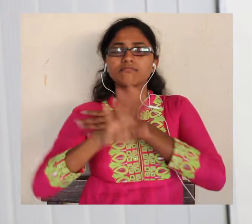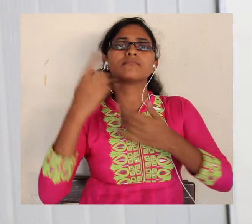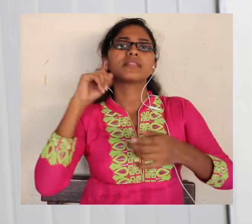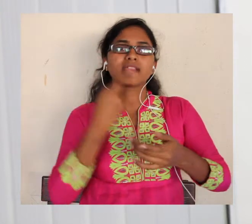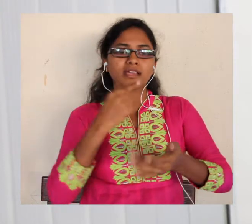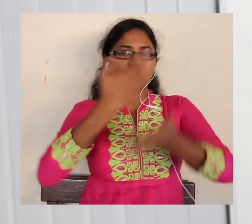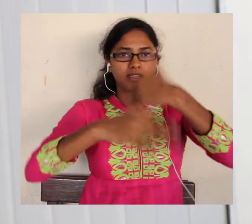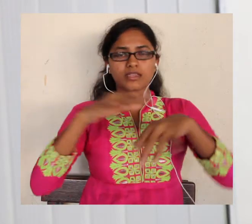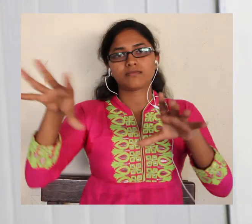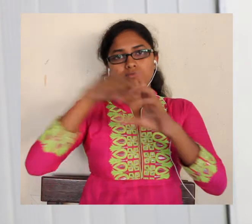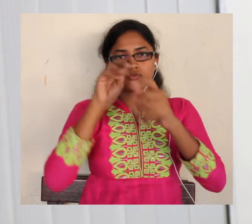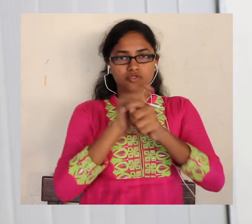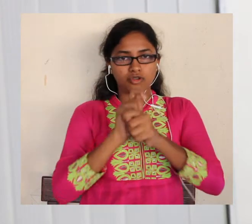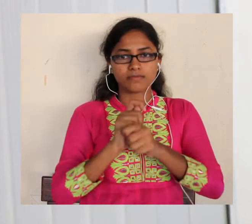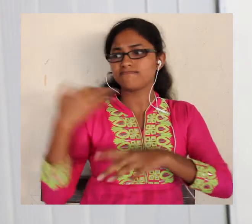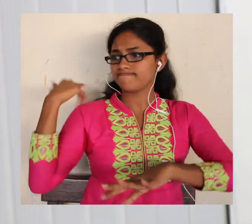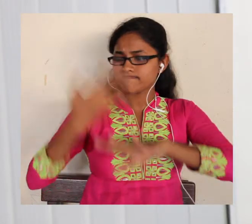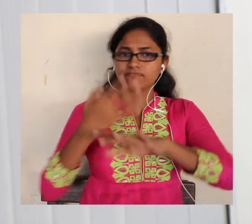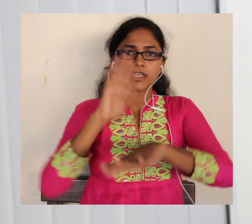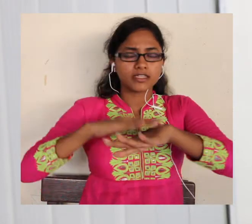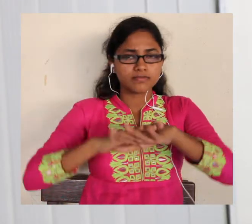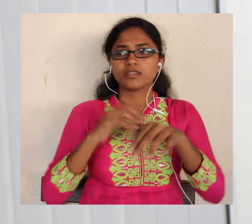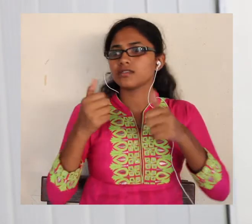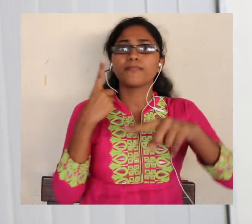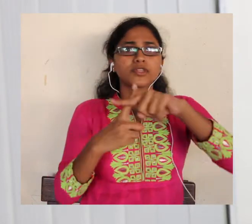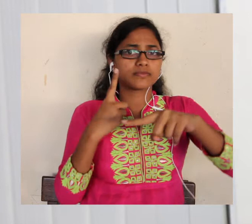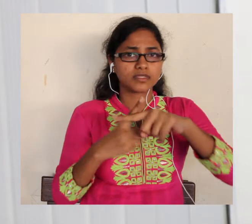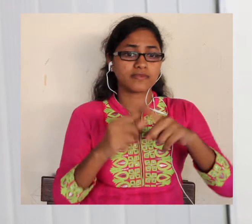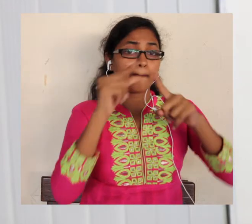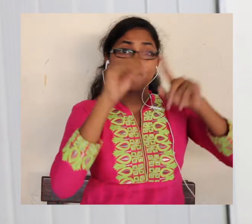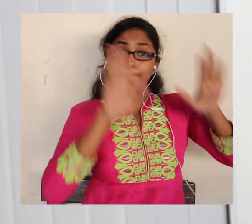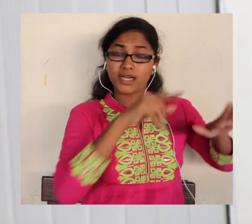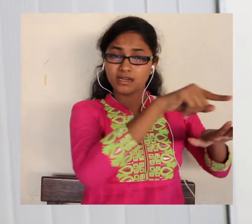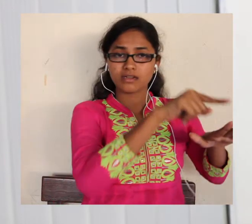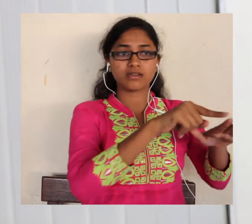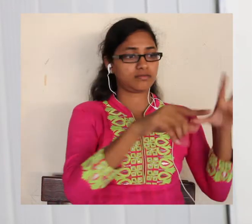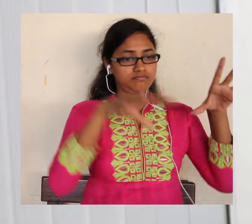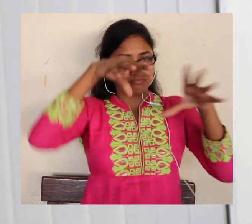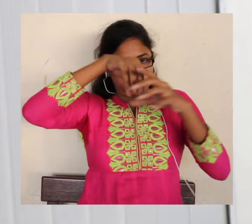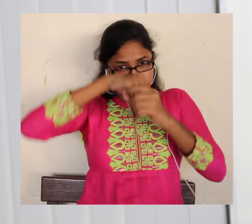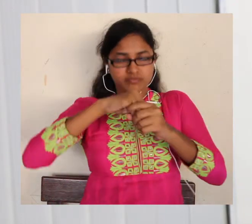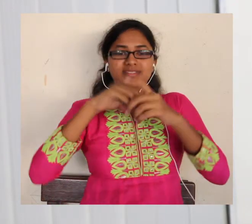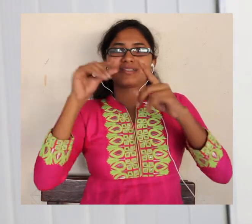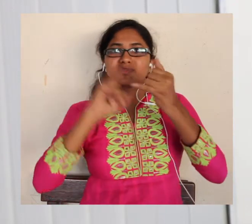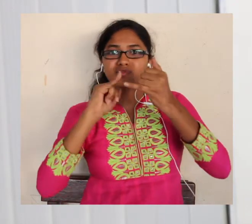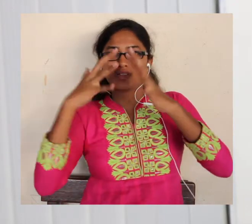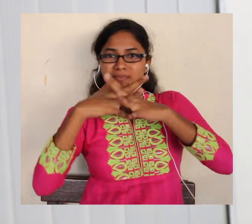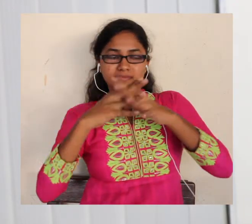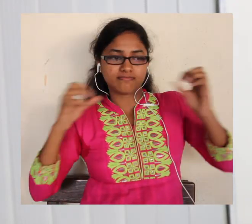extremely positive. Punk has been integral part of this entire initiative right from the inception to